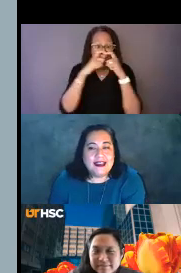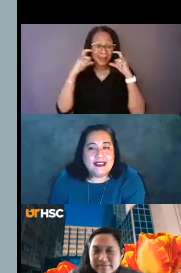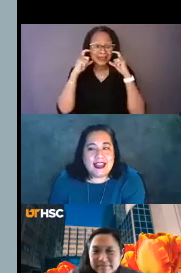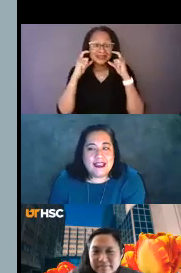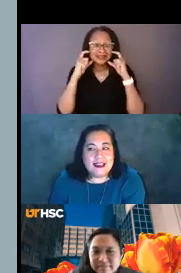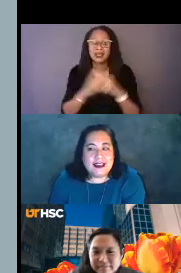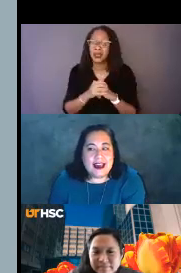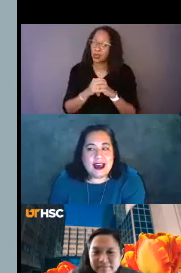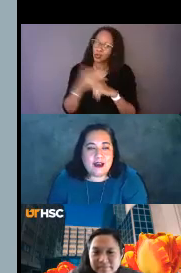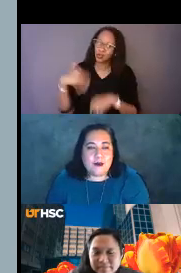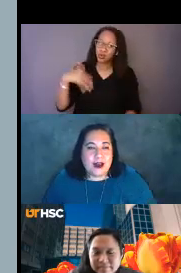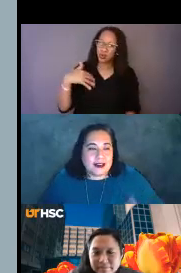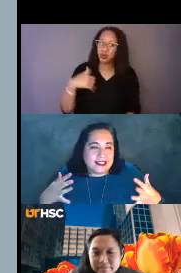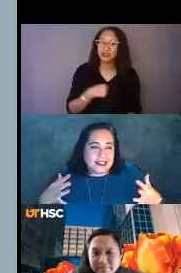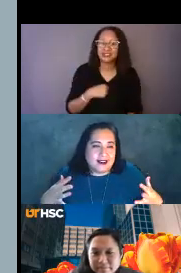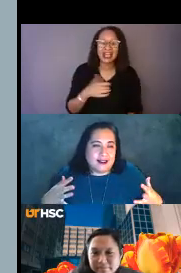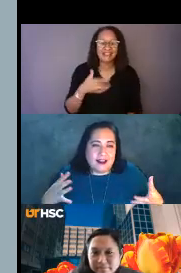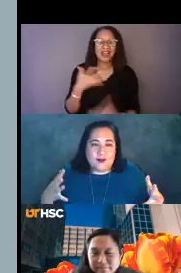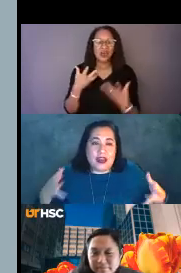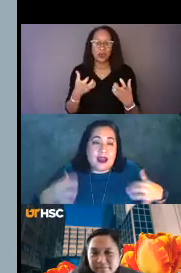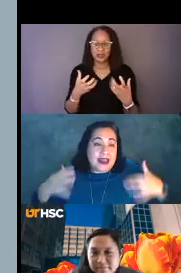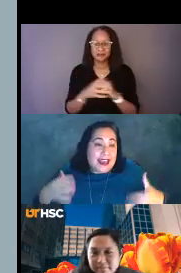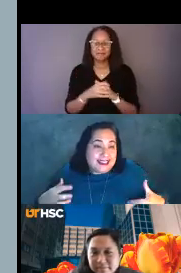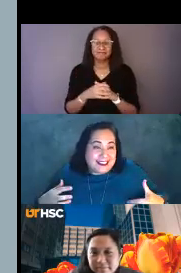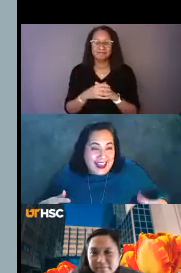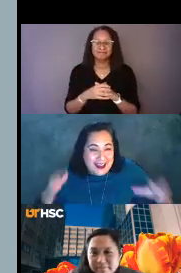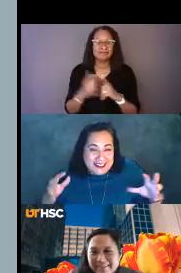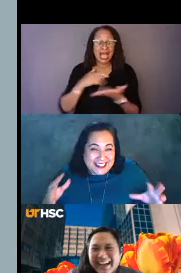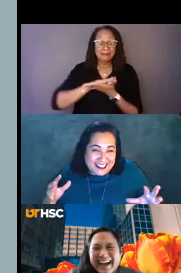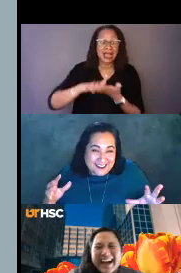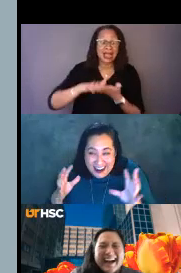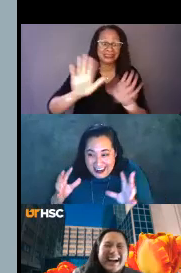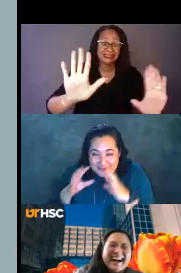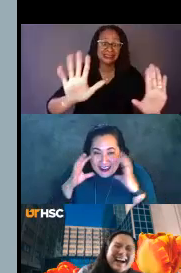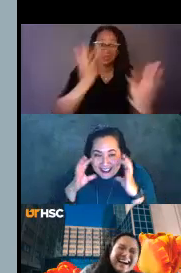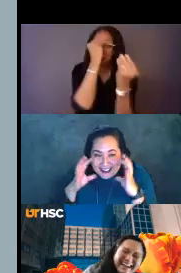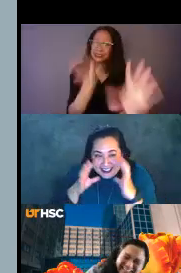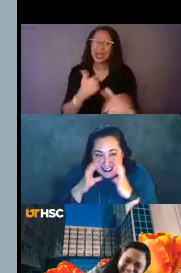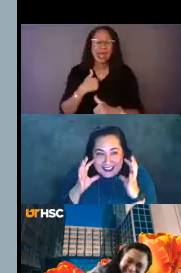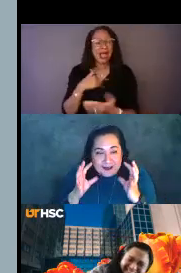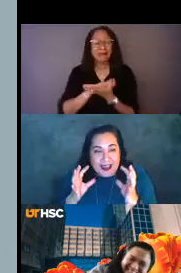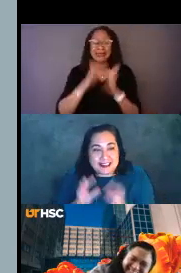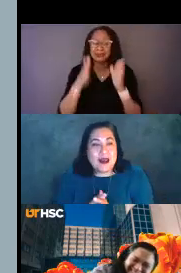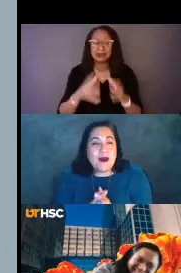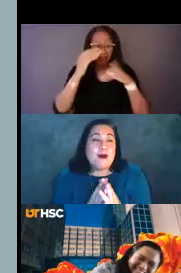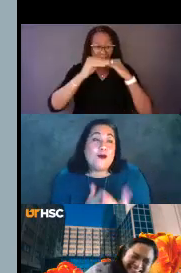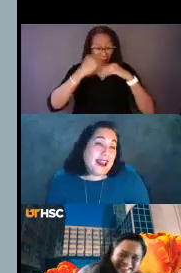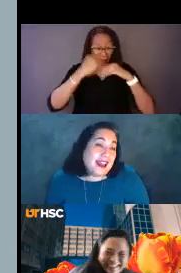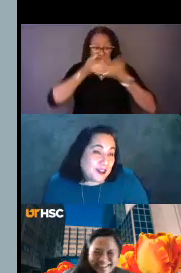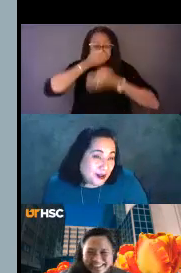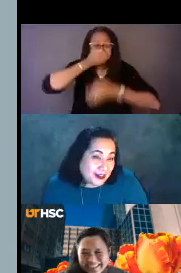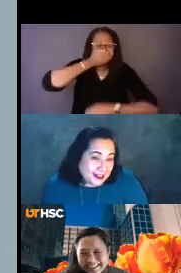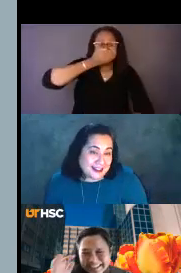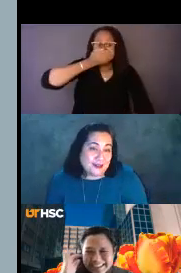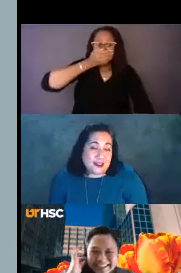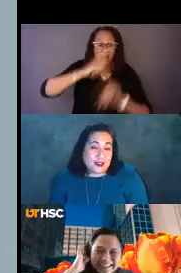like, I want to just say to everyone, I'm nice. Right? I'm nice underneath this mask. But what I have